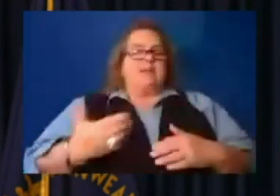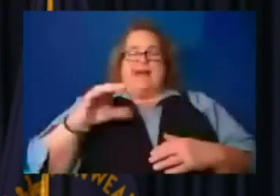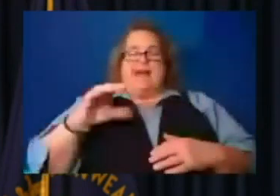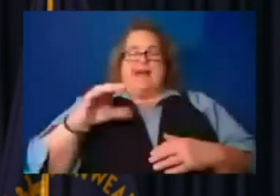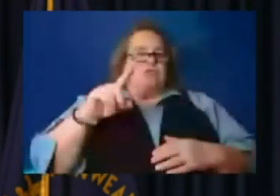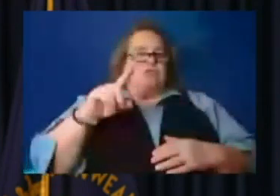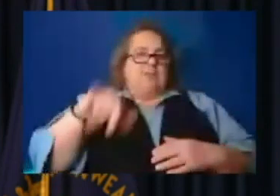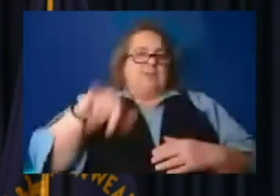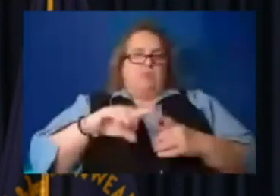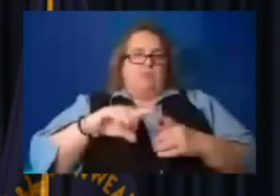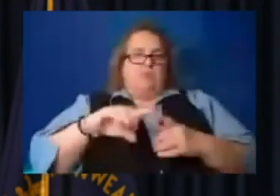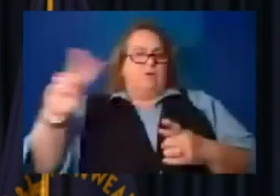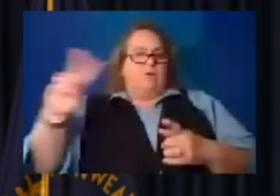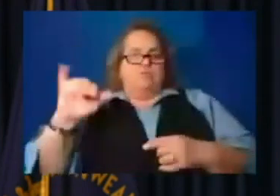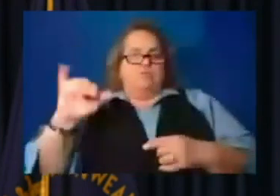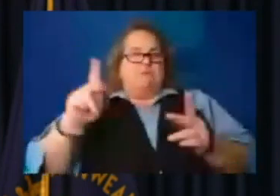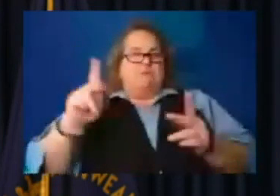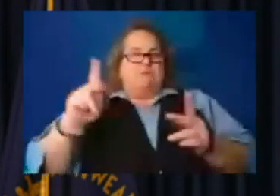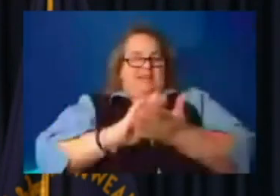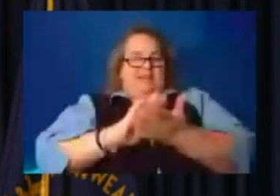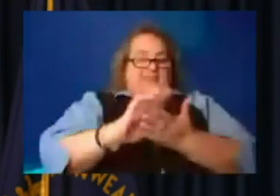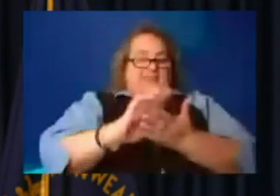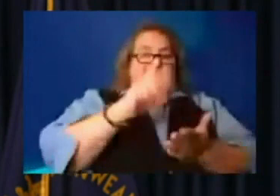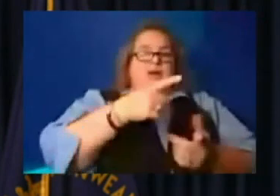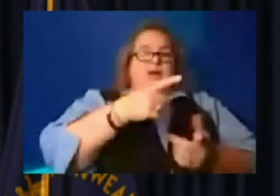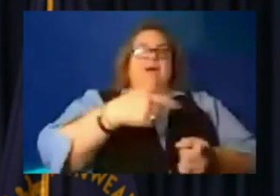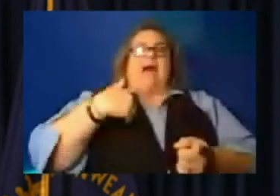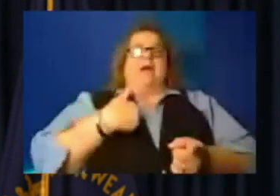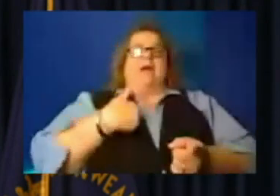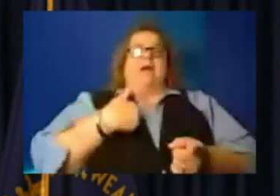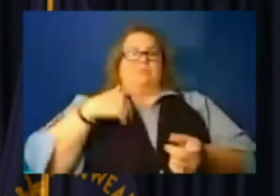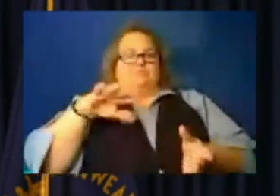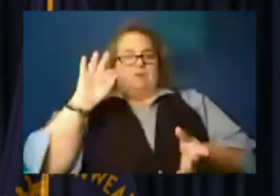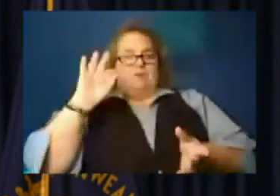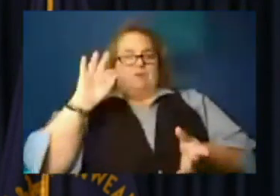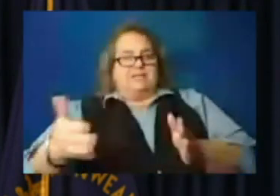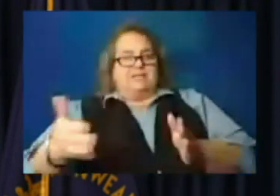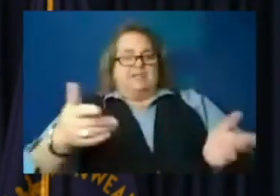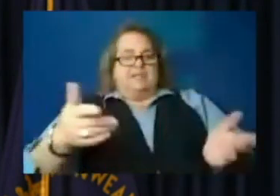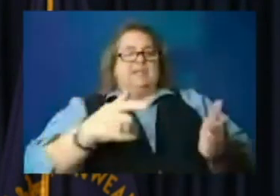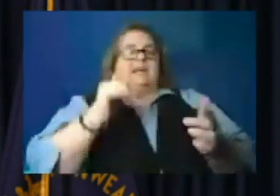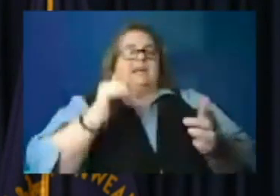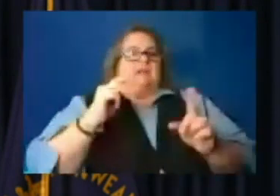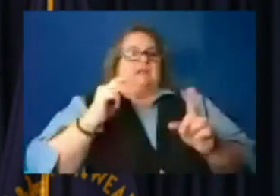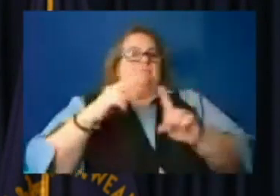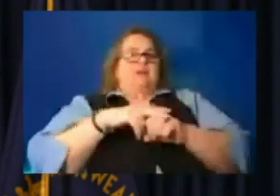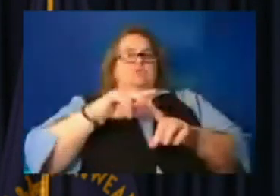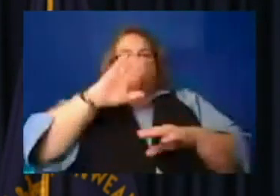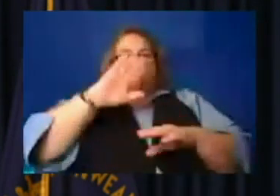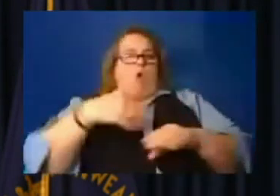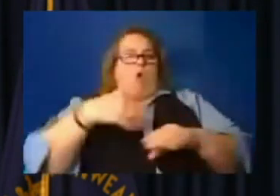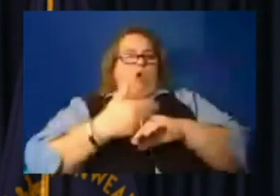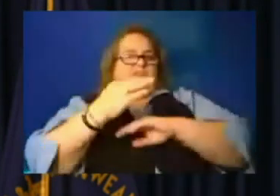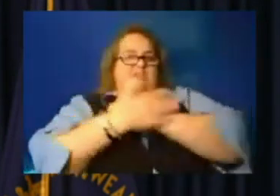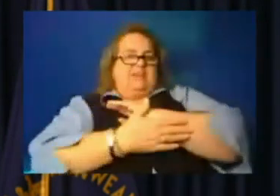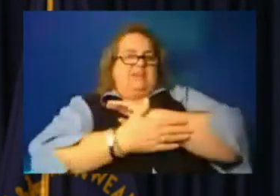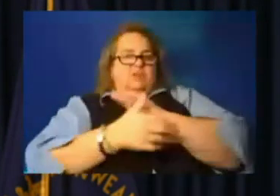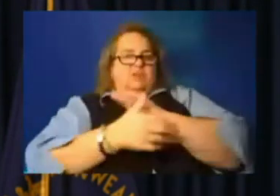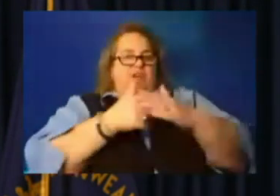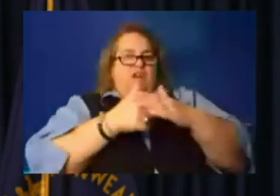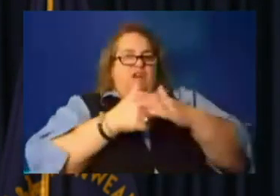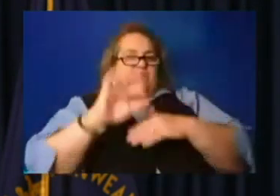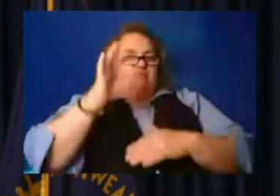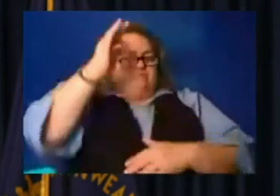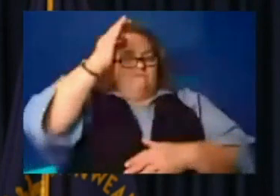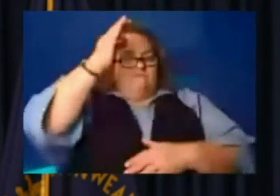work to clean up and clean up fast. It applies to all of the counties under the federal disaster declaration.